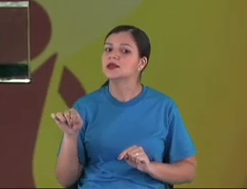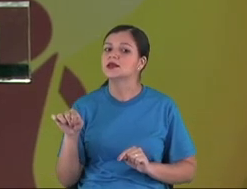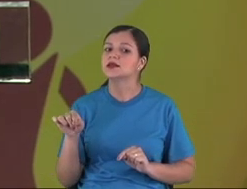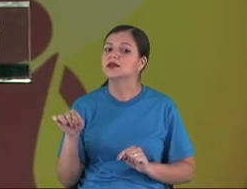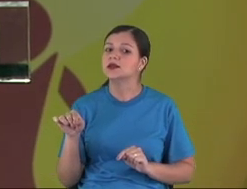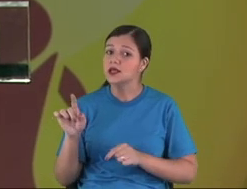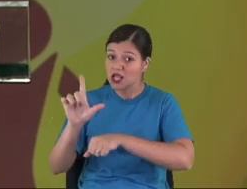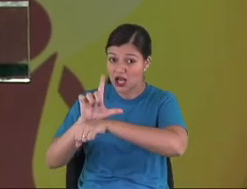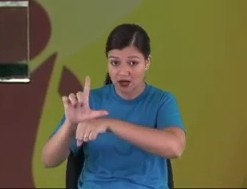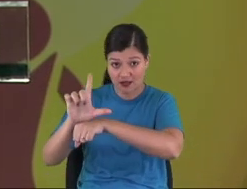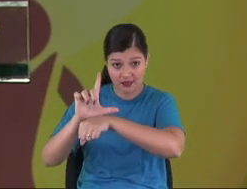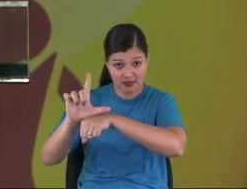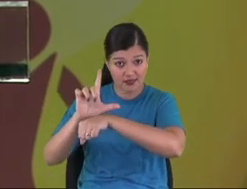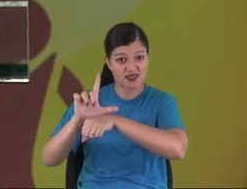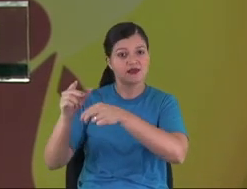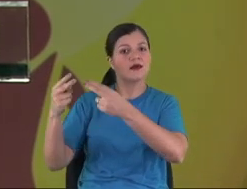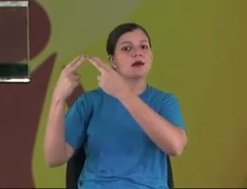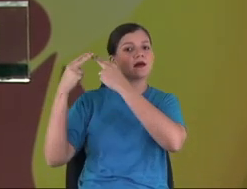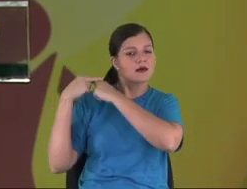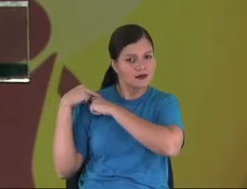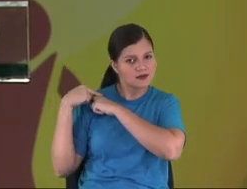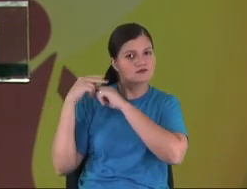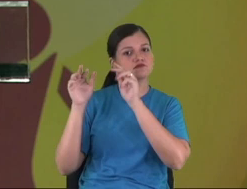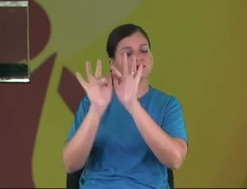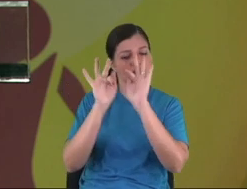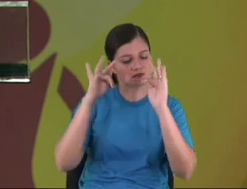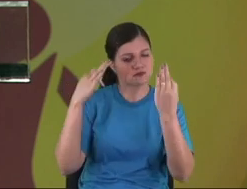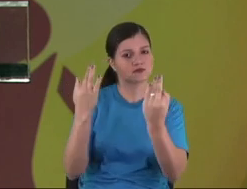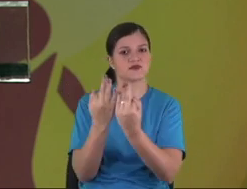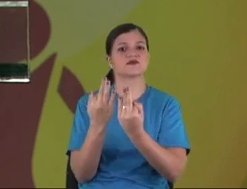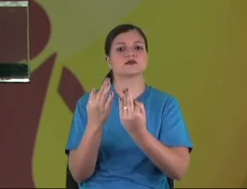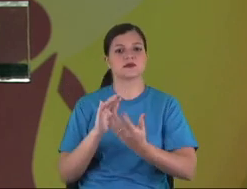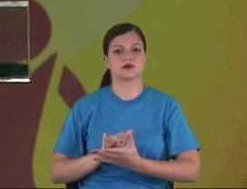It's like a leader responsible for this family.